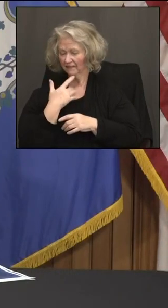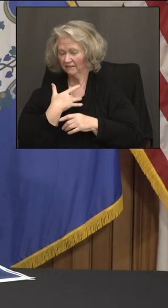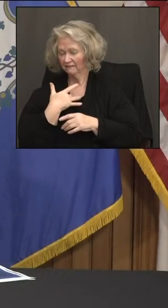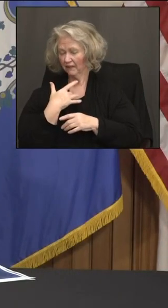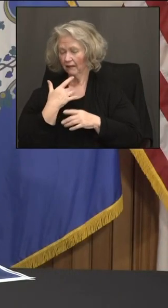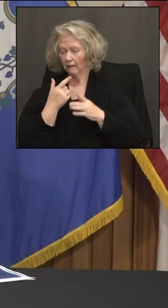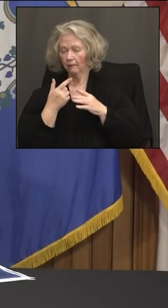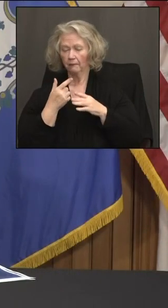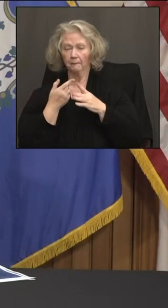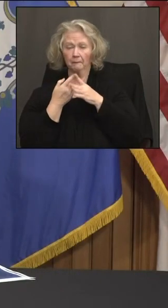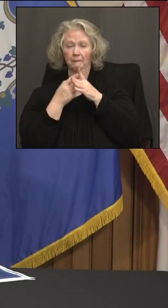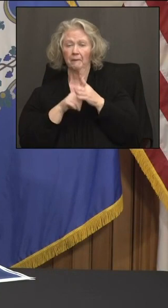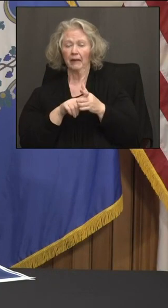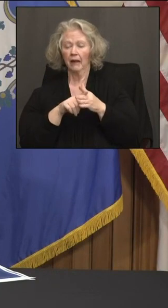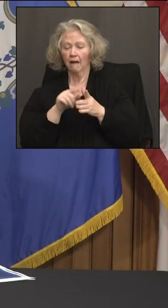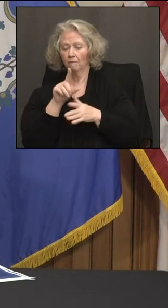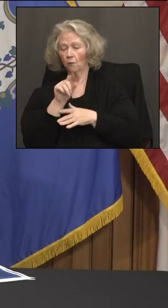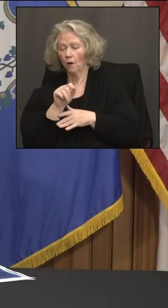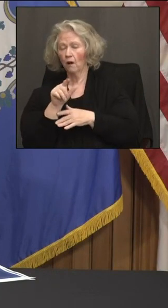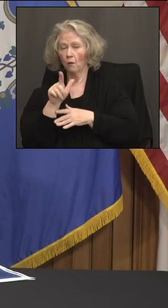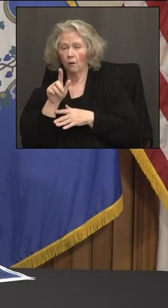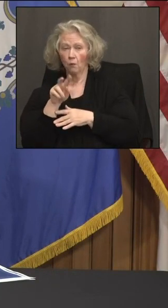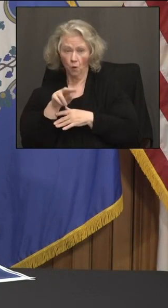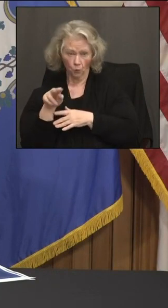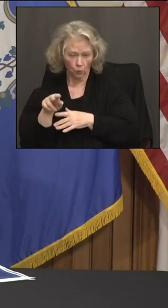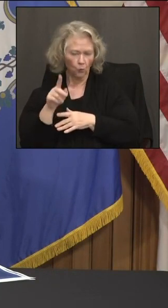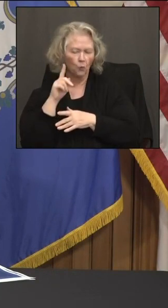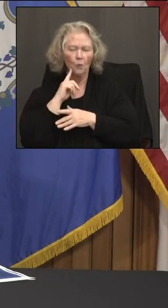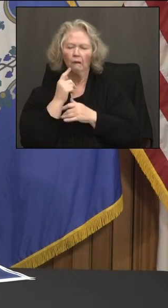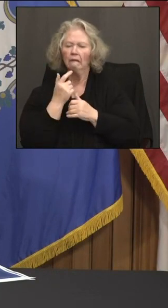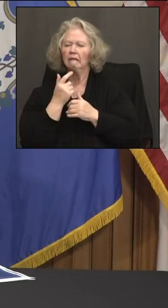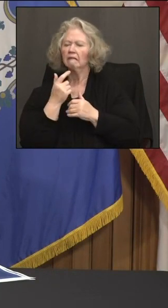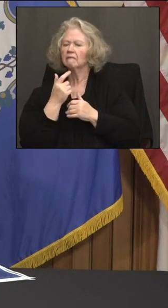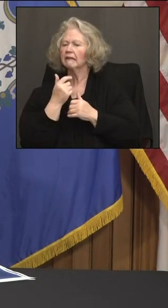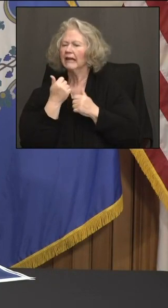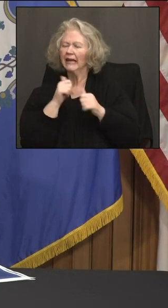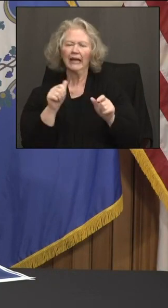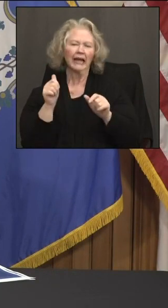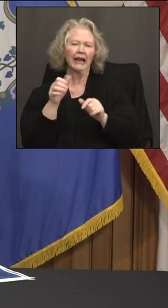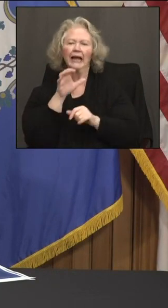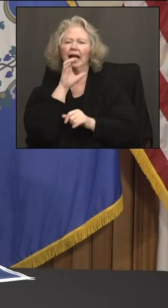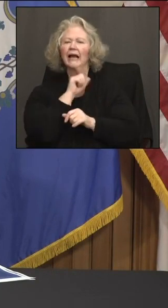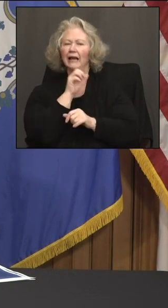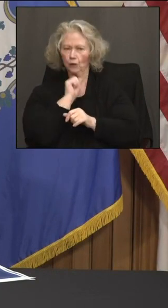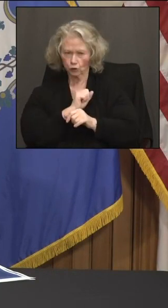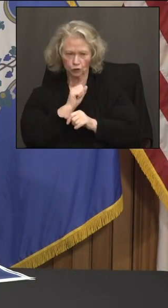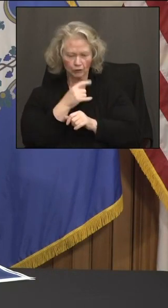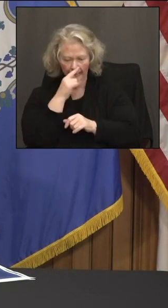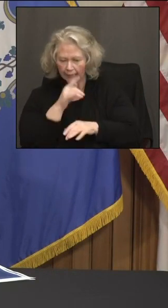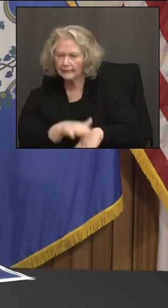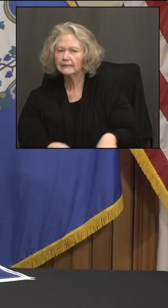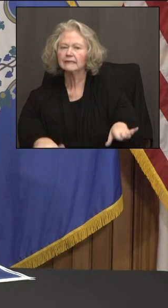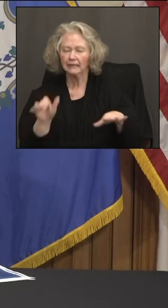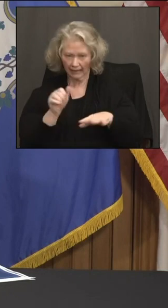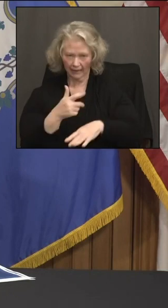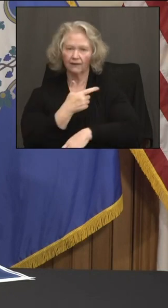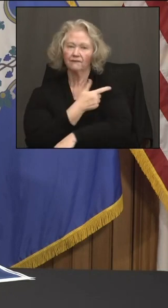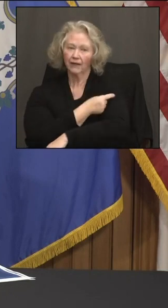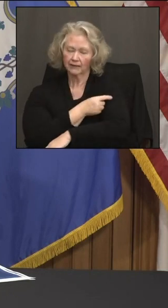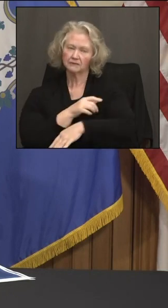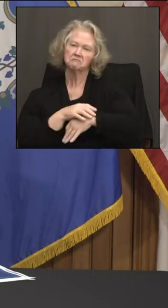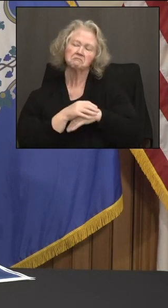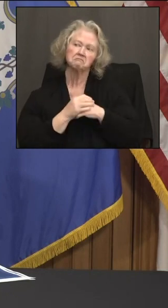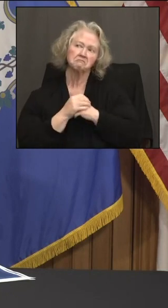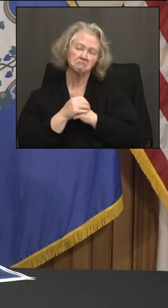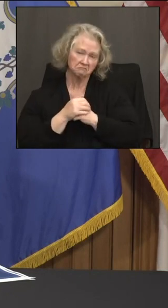by that point, kids of any age should be able to get vaccinated for the virus. As you look forward now,